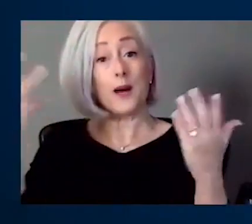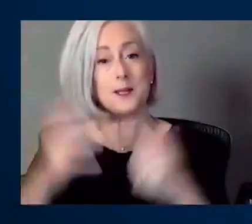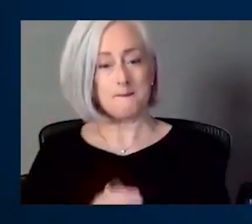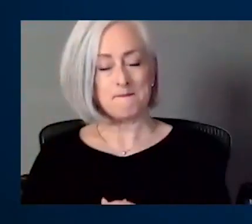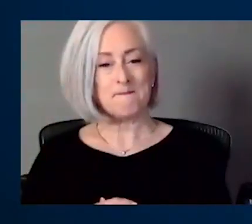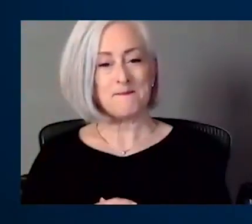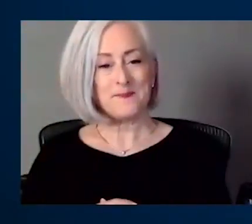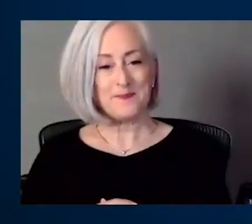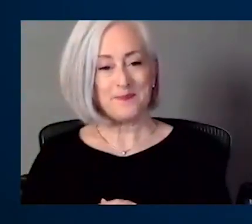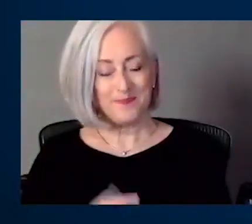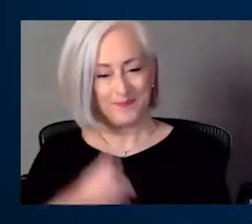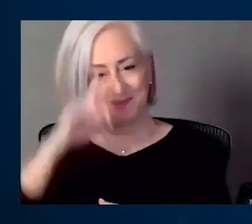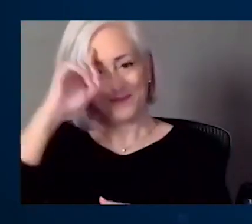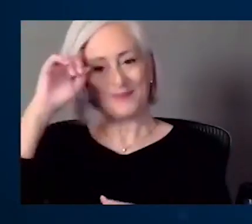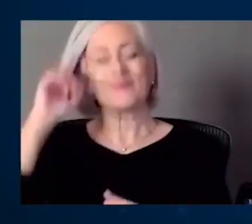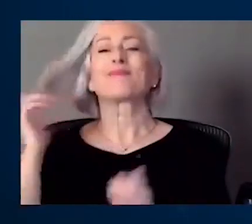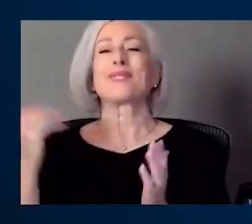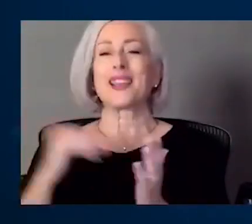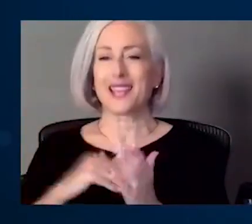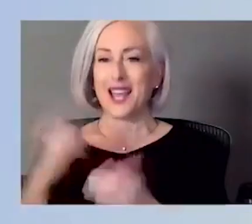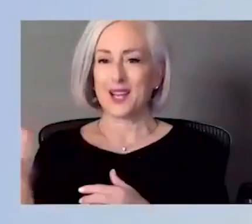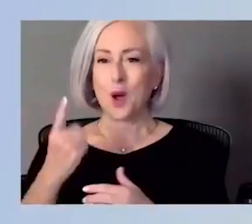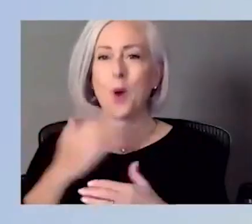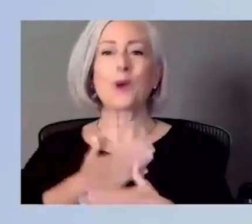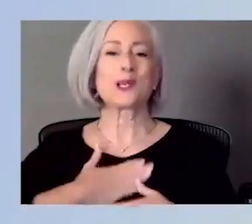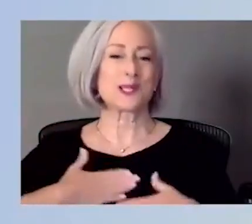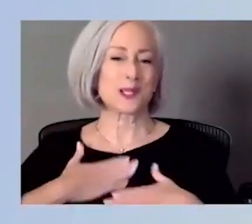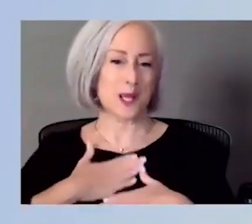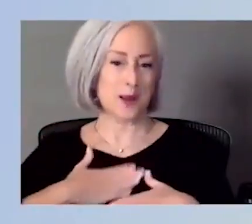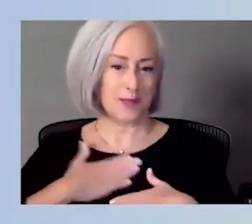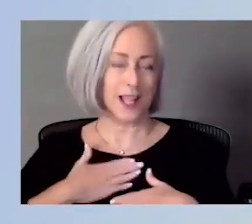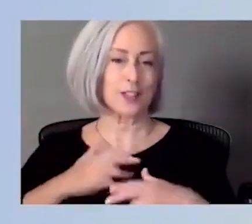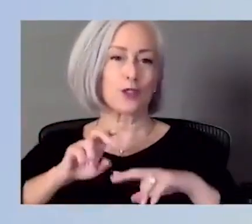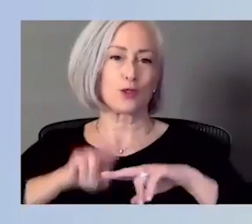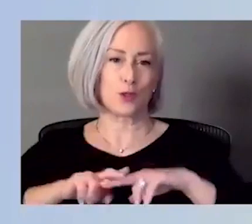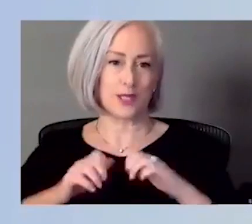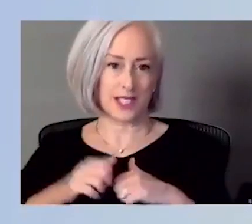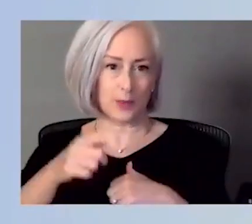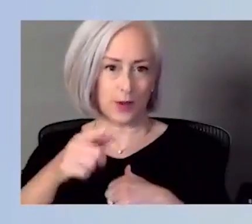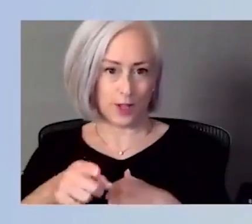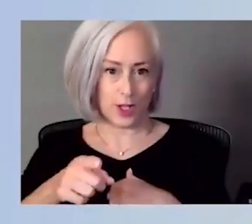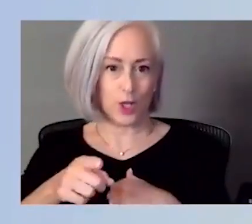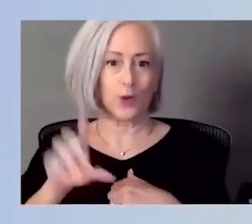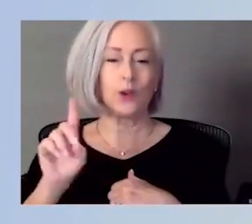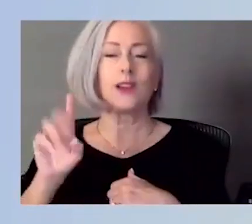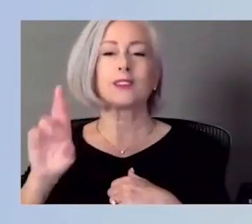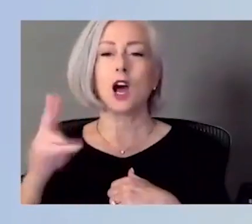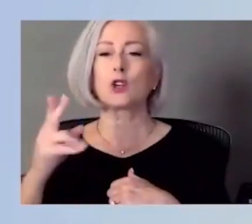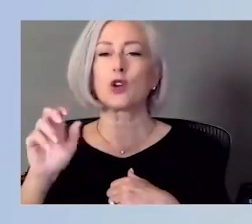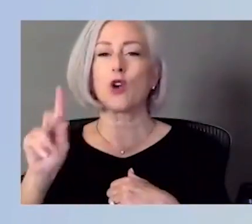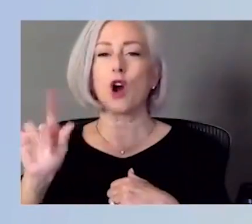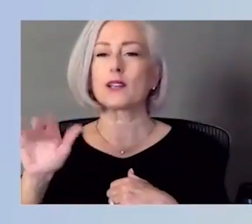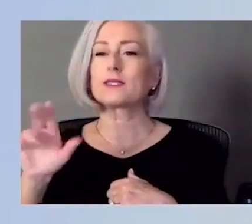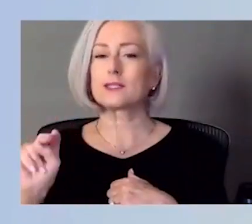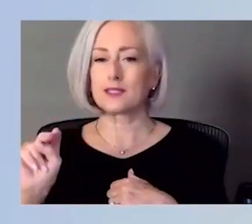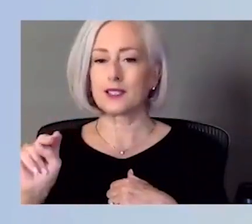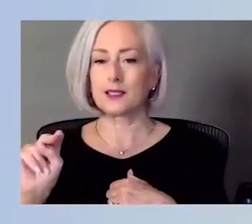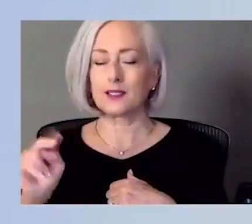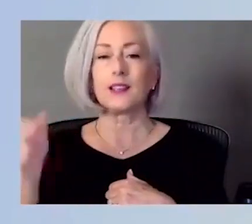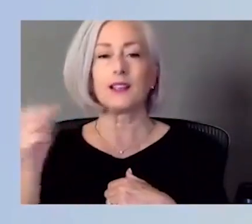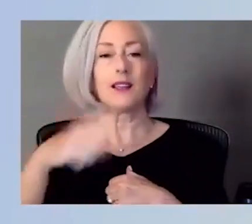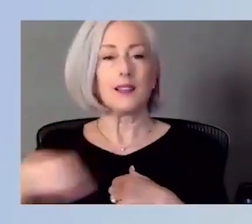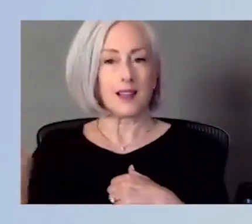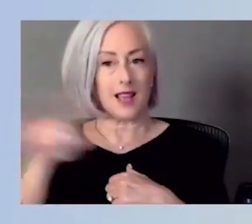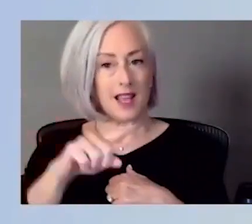So again, it's always a pleasure to sit with you, Dr. Huffinson. A couple of things. as you guys were going